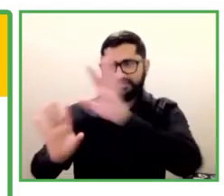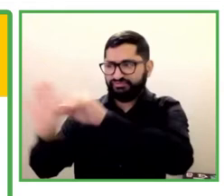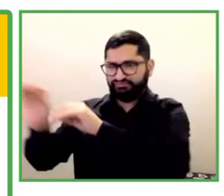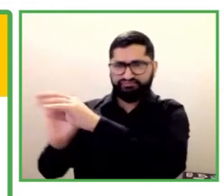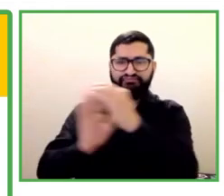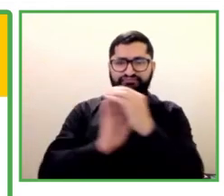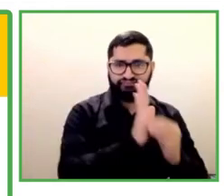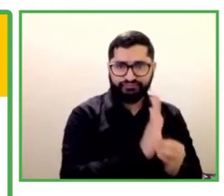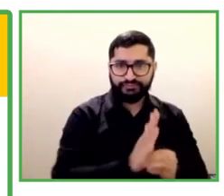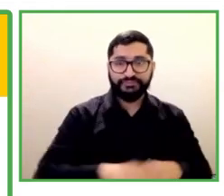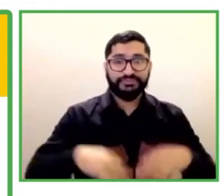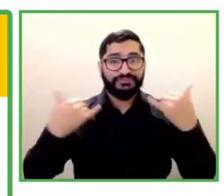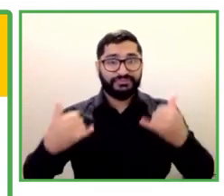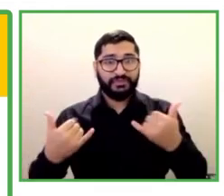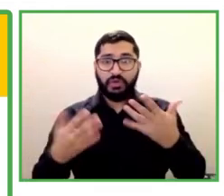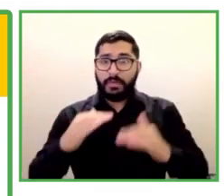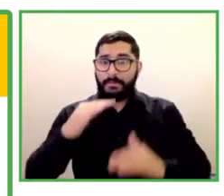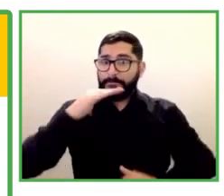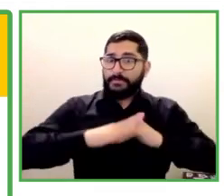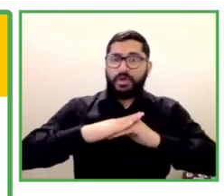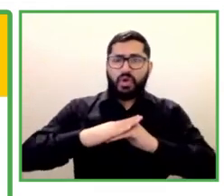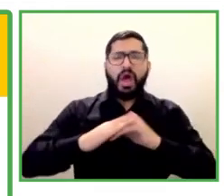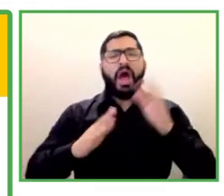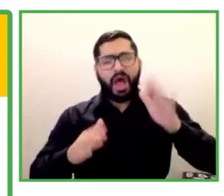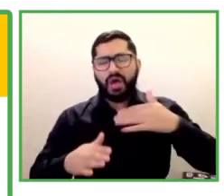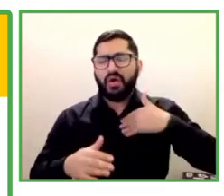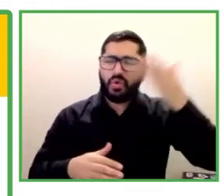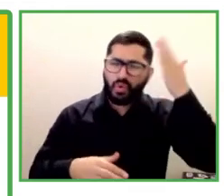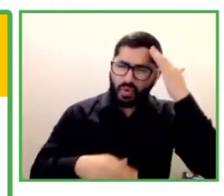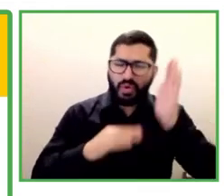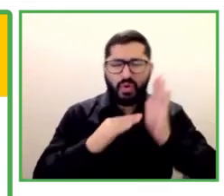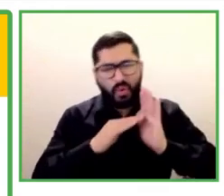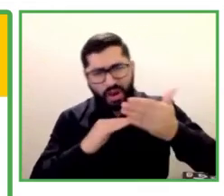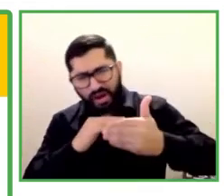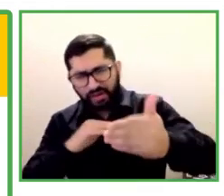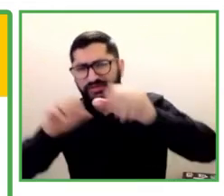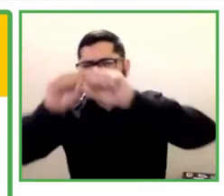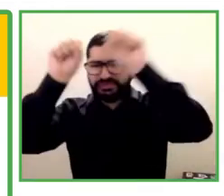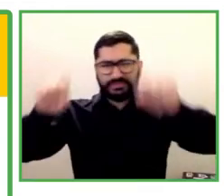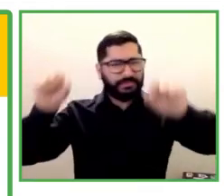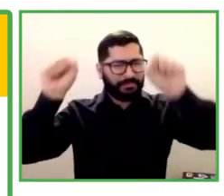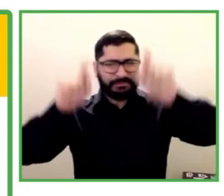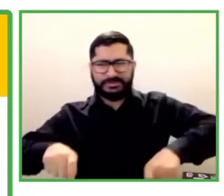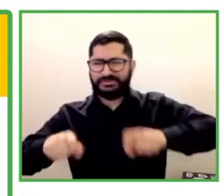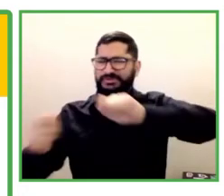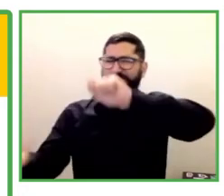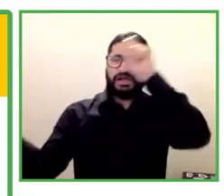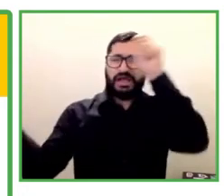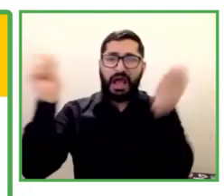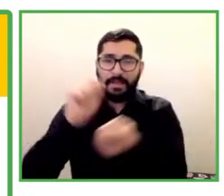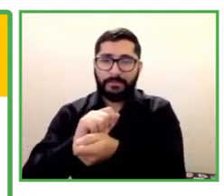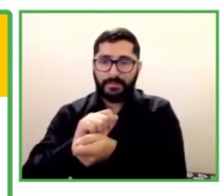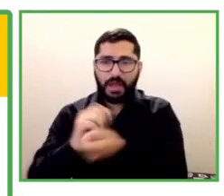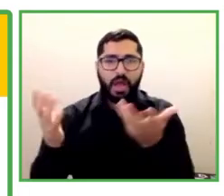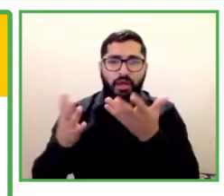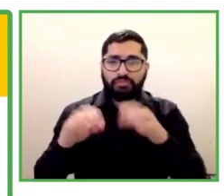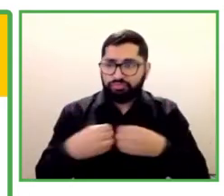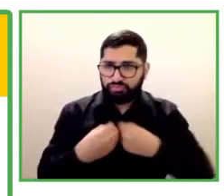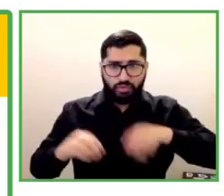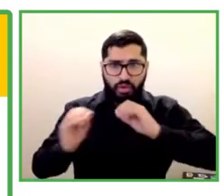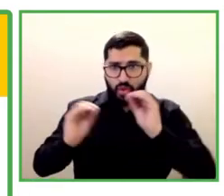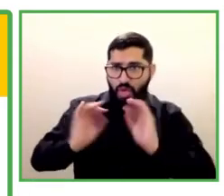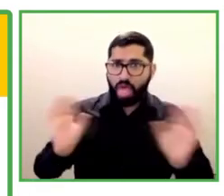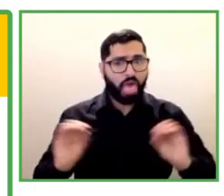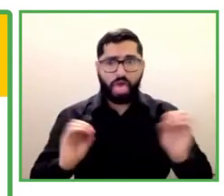in the lives of the persons with disabilities. So we work with the rural communities with the governments and NGOs